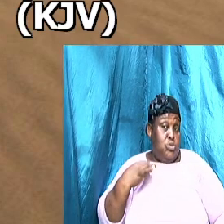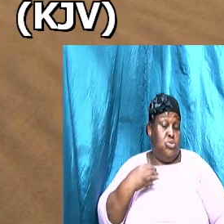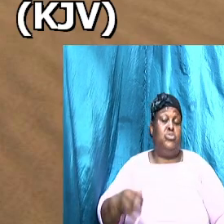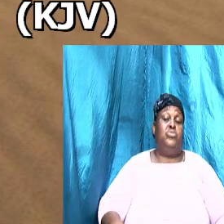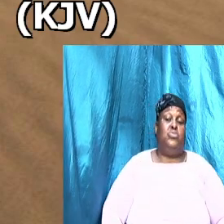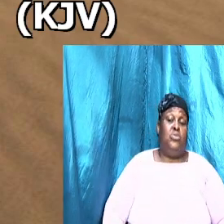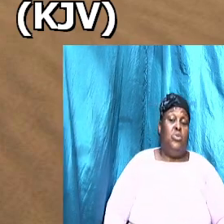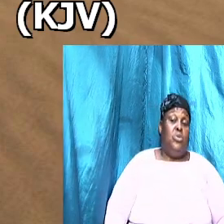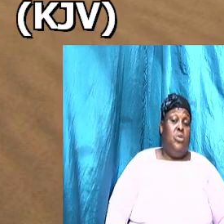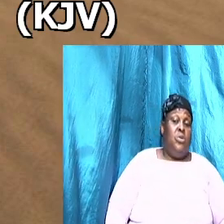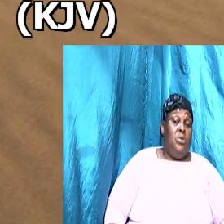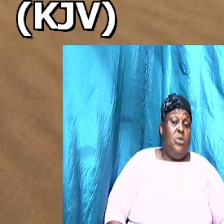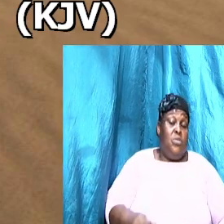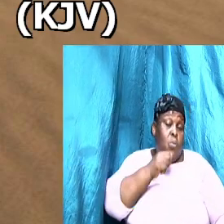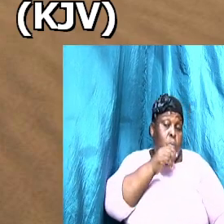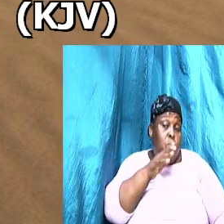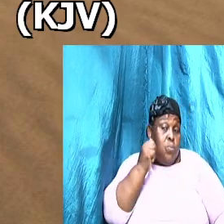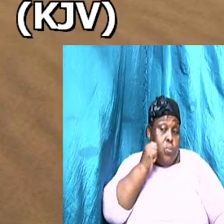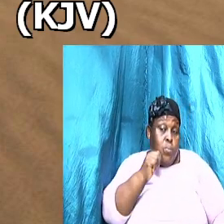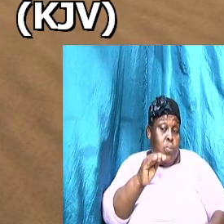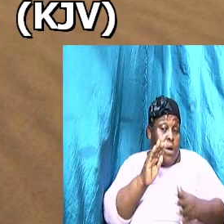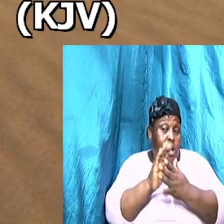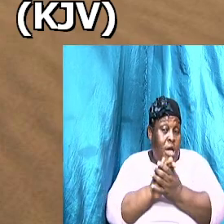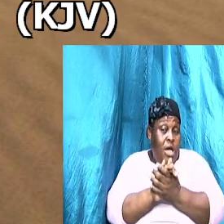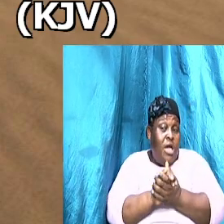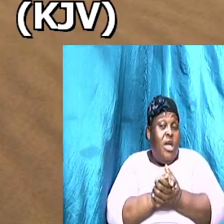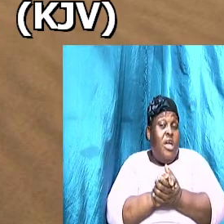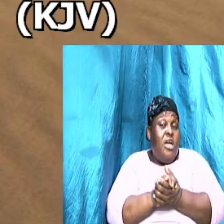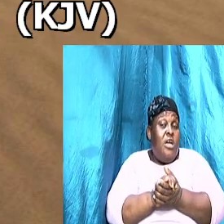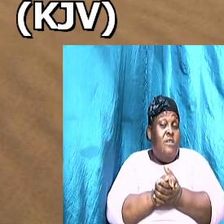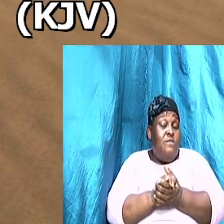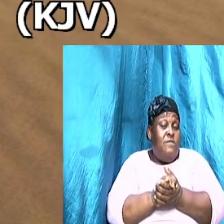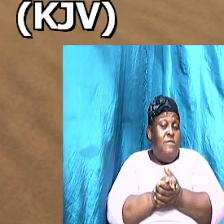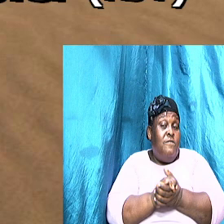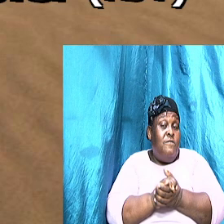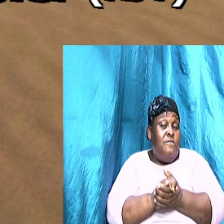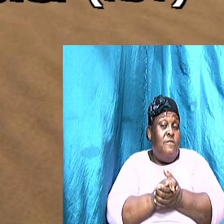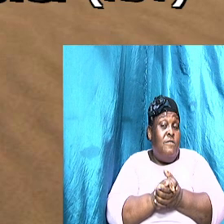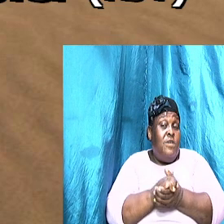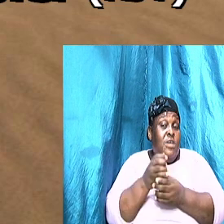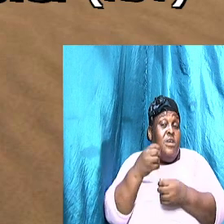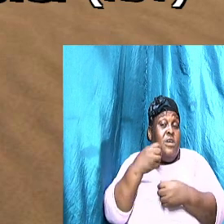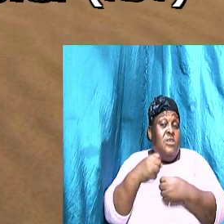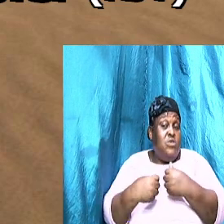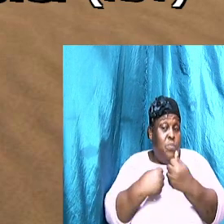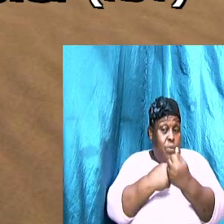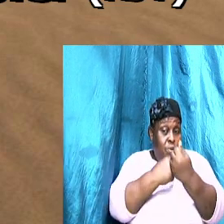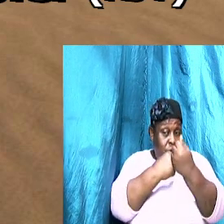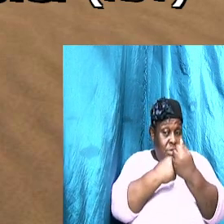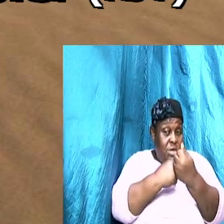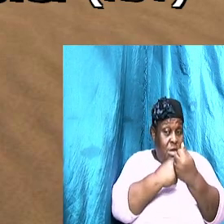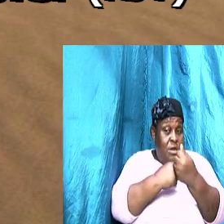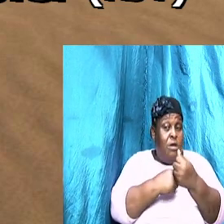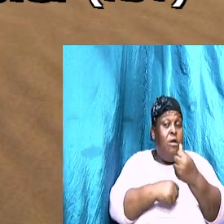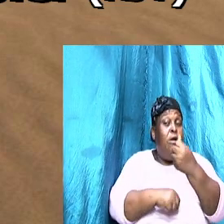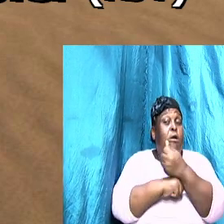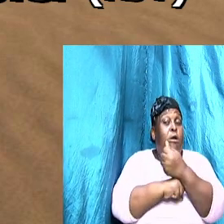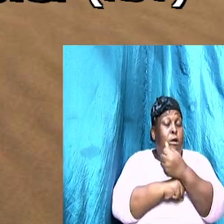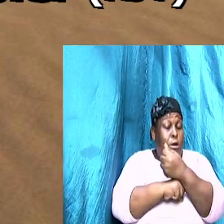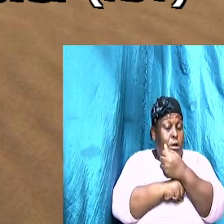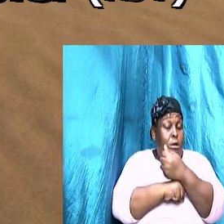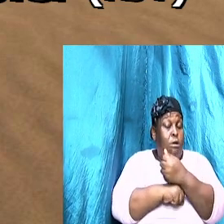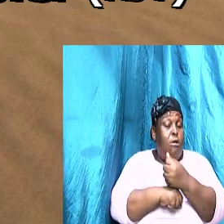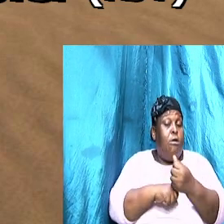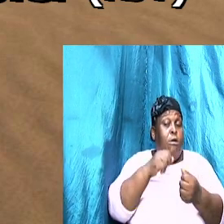in a professional way and she is lending and supporting her husband she